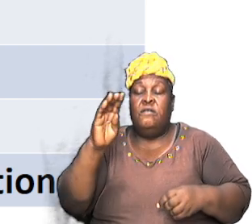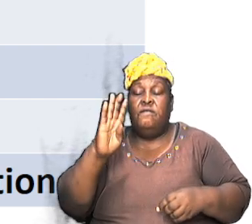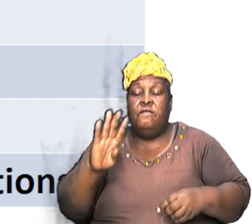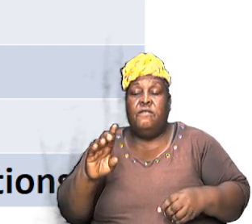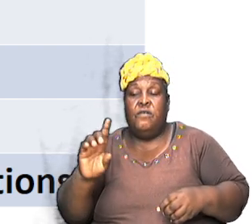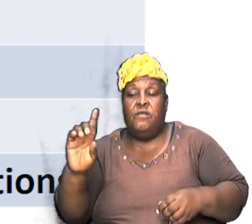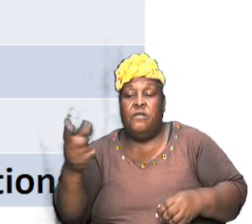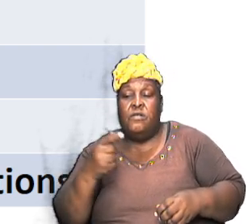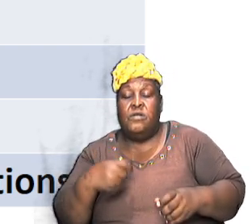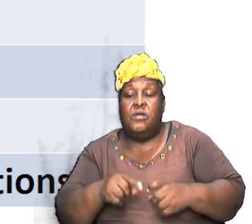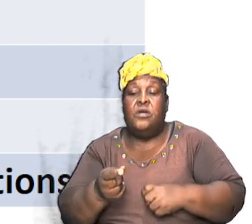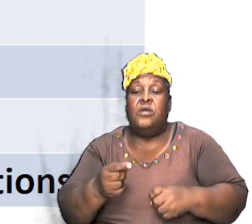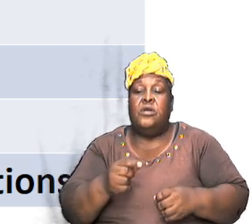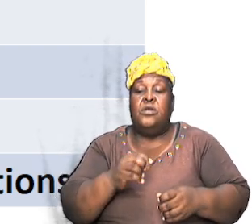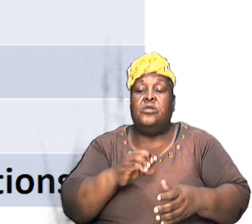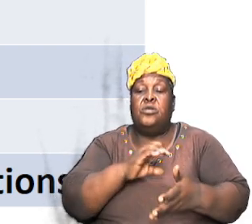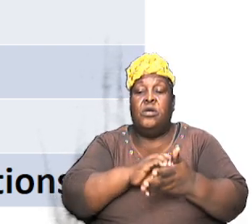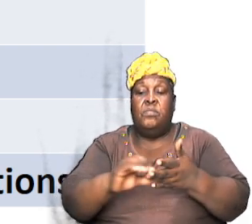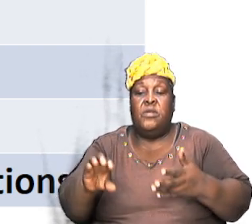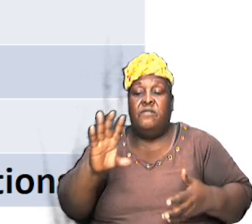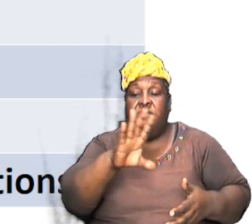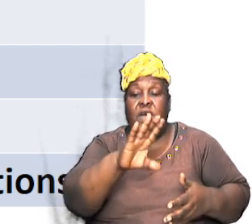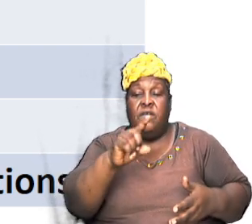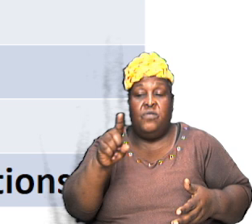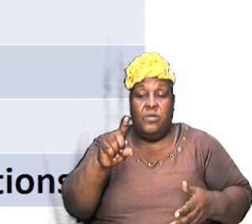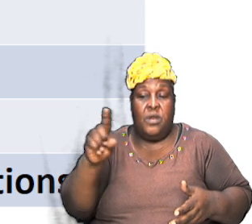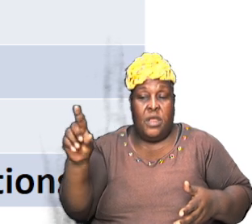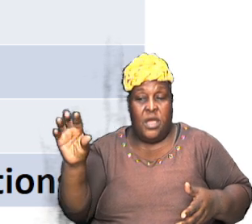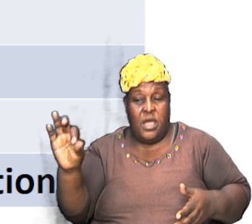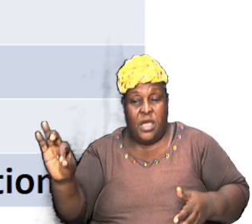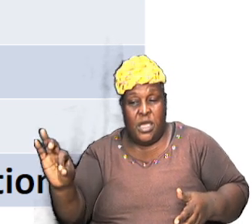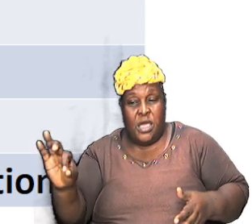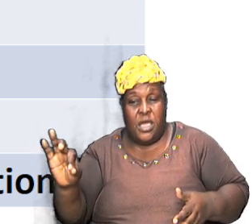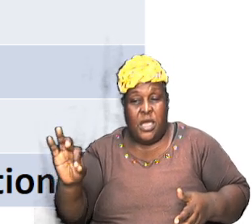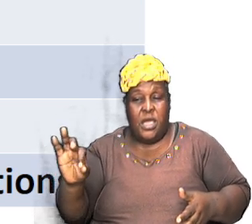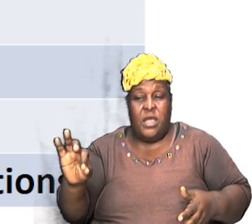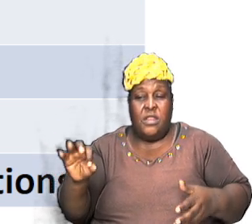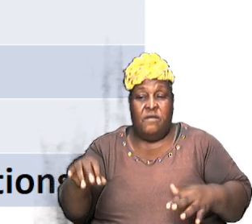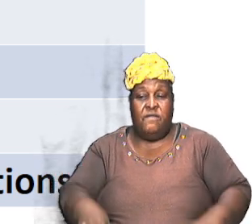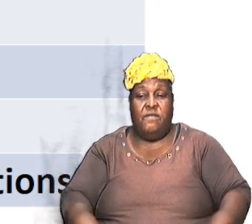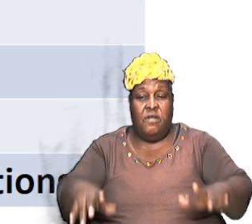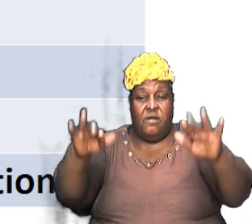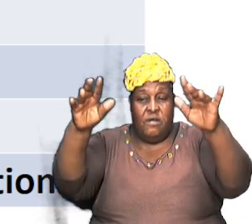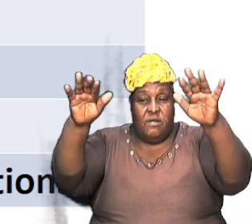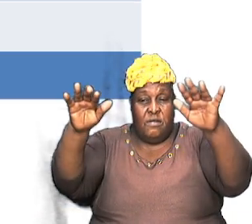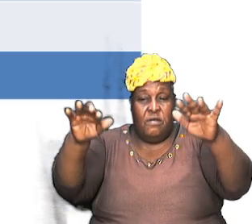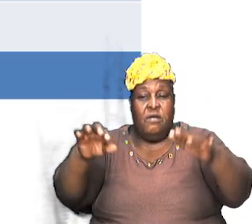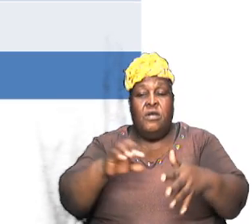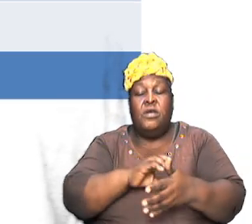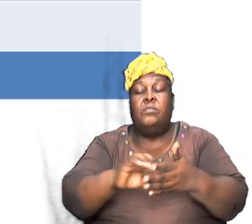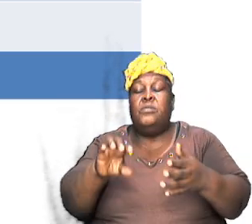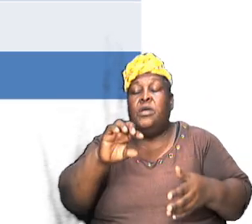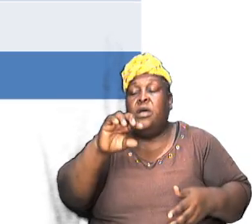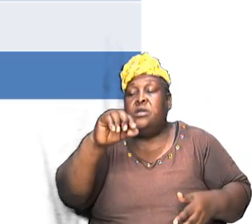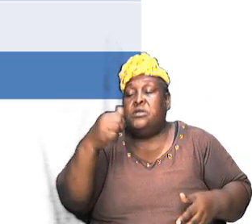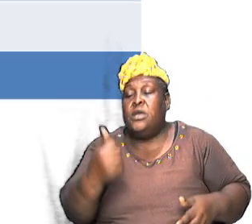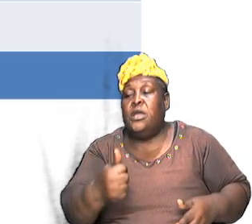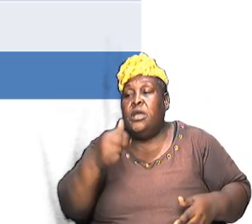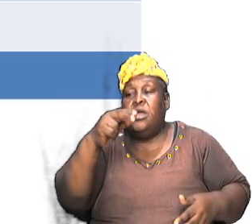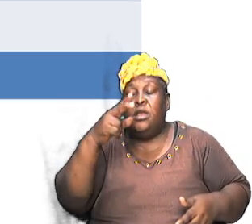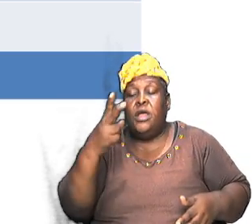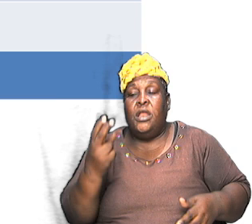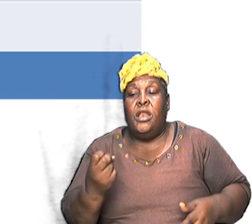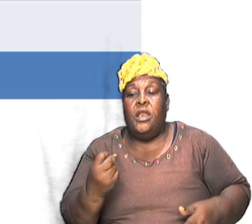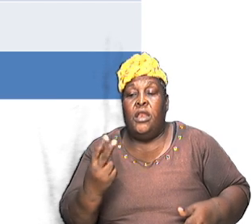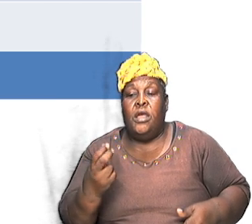five through nine speaks of the flood when we break it down chapter ten and eleven the dispersion of nations when we break it down